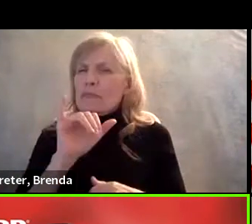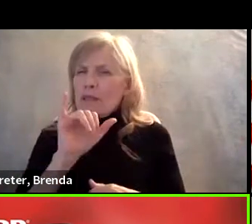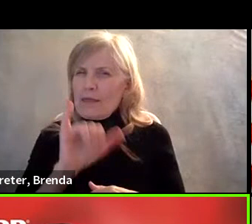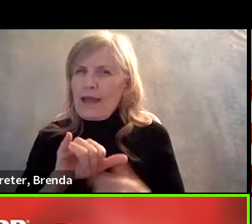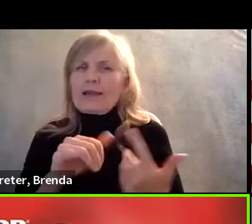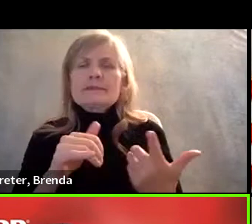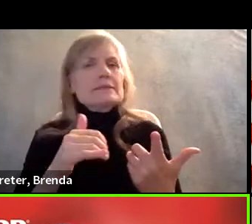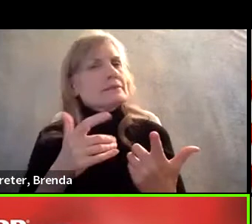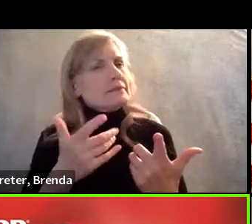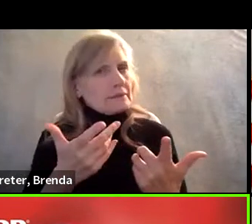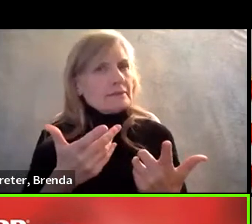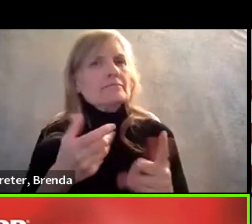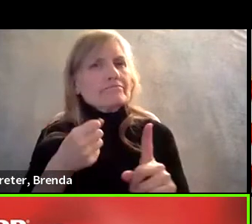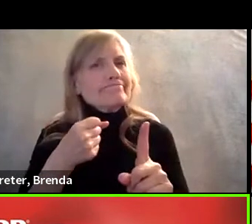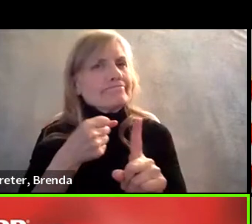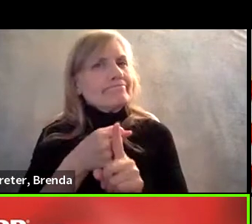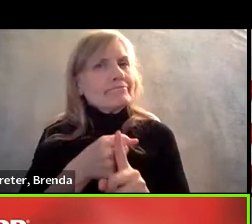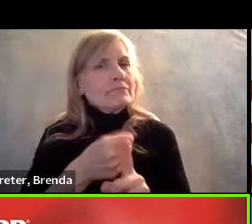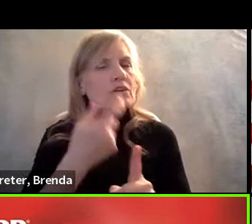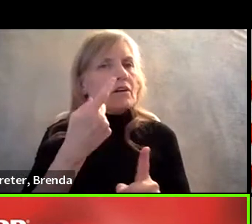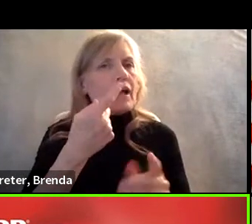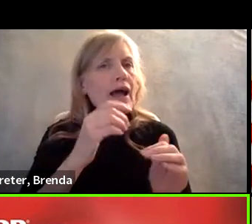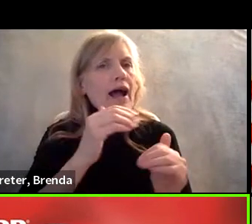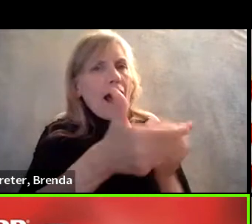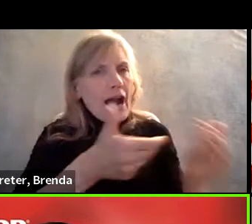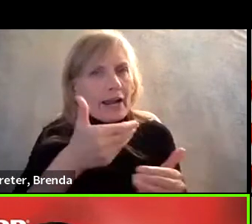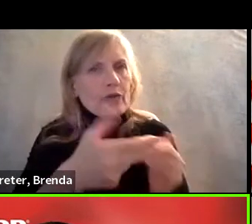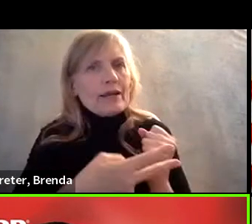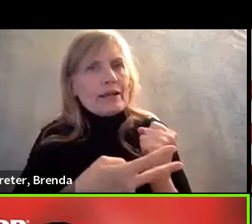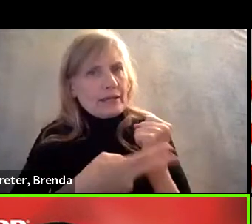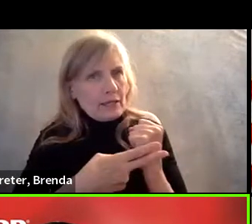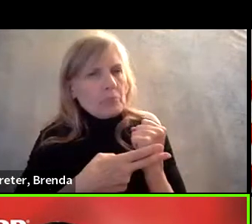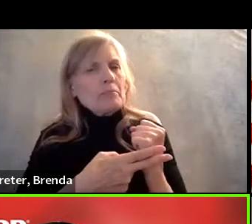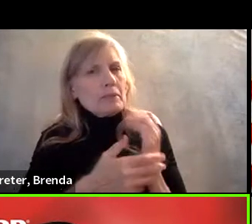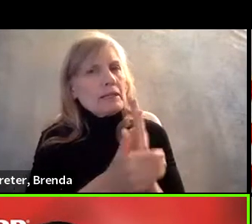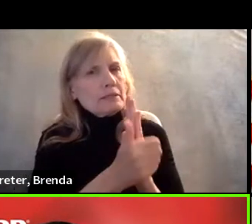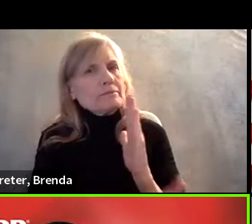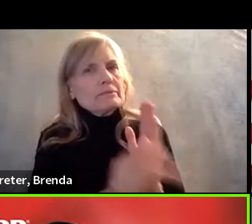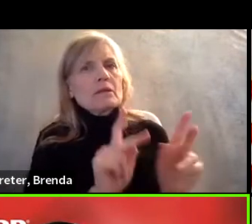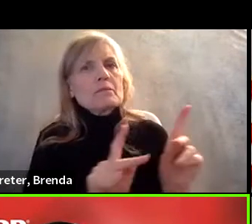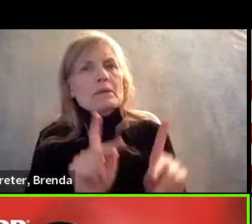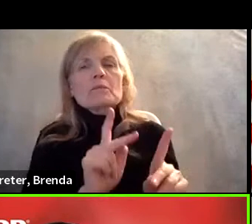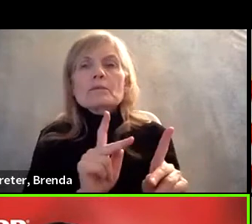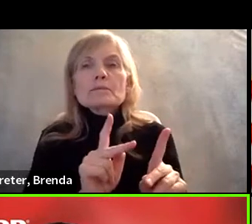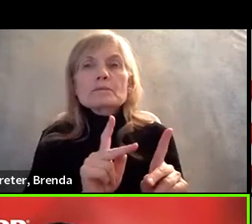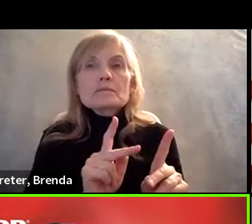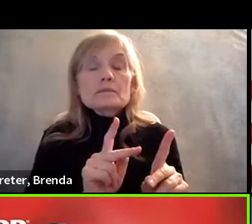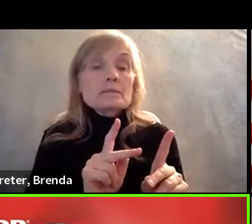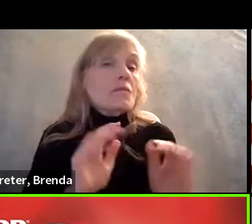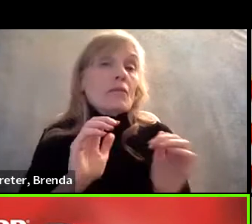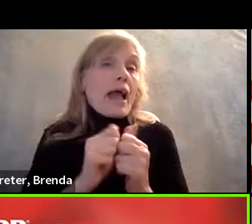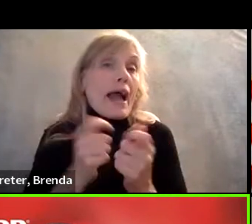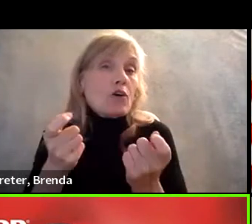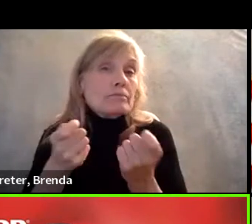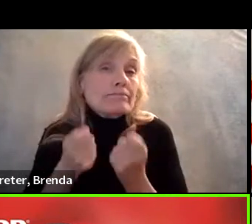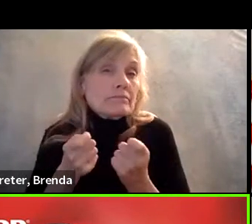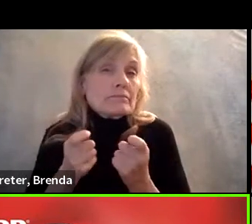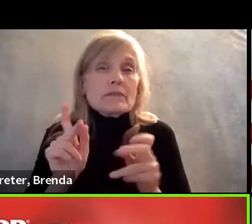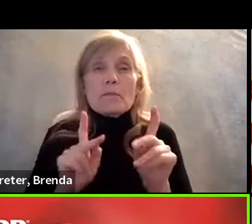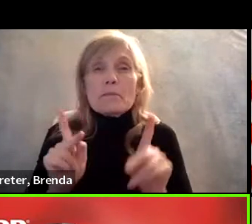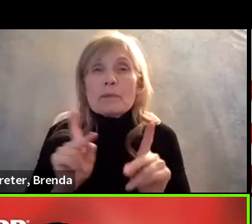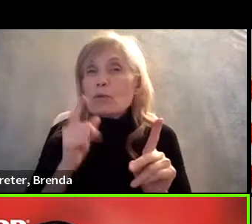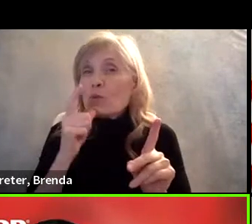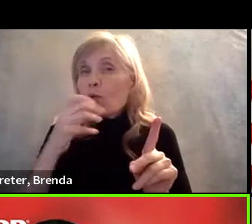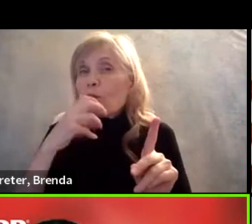uh, highly talented people. So, uh, but there are a couple of things you can do specifically to bring back older, older folks into the workforce.